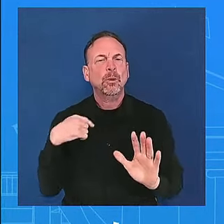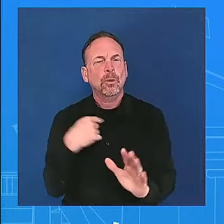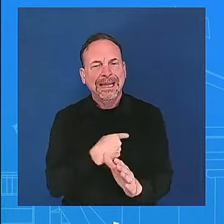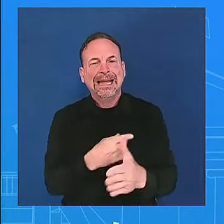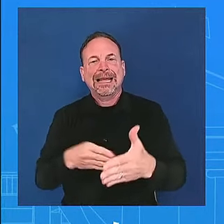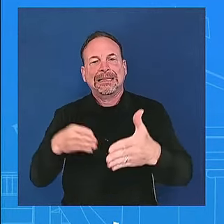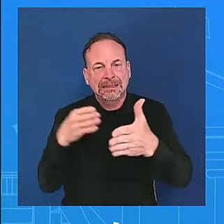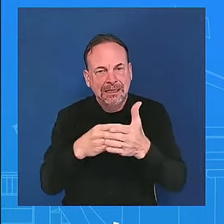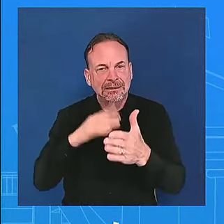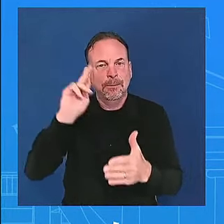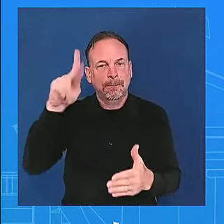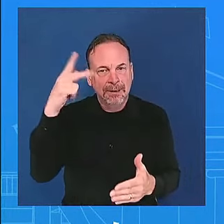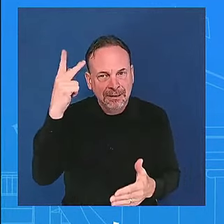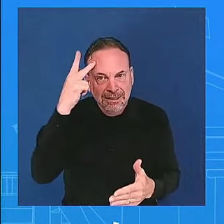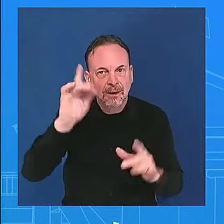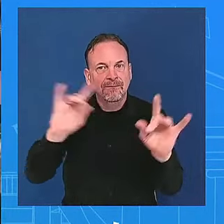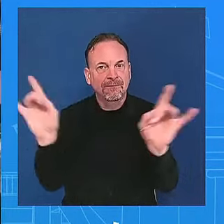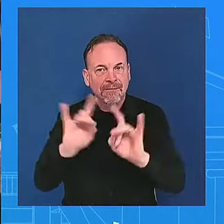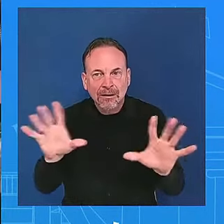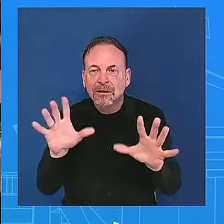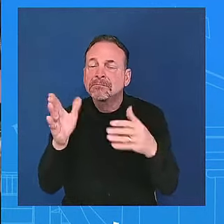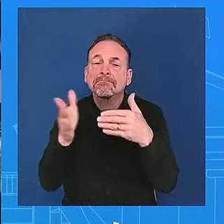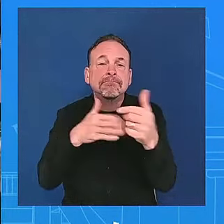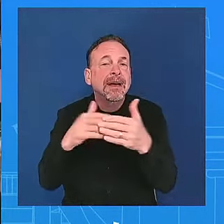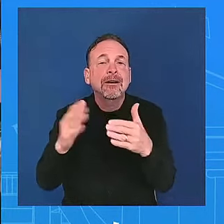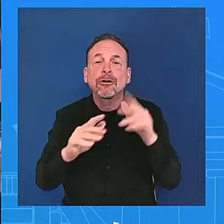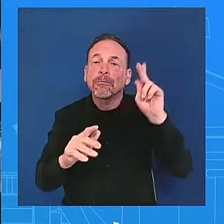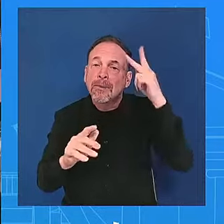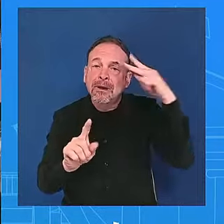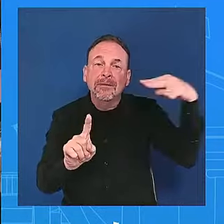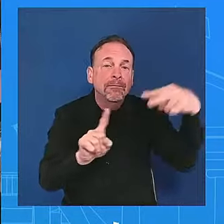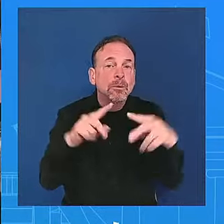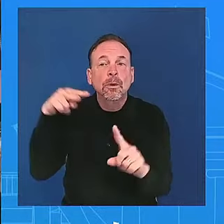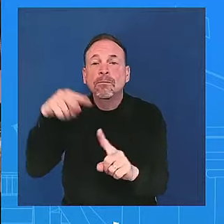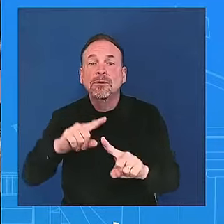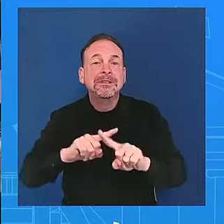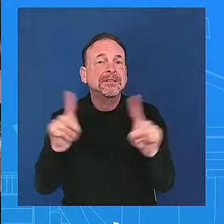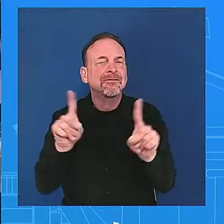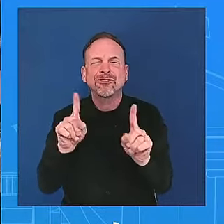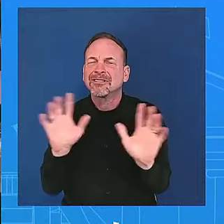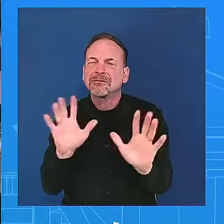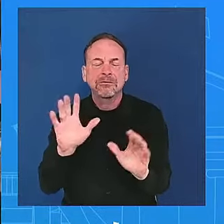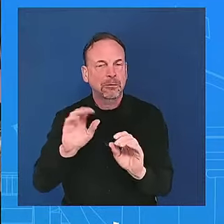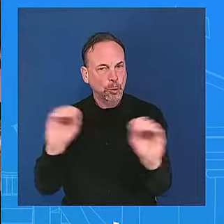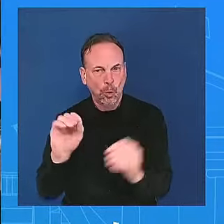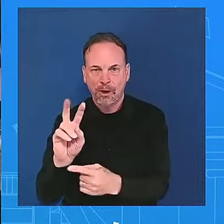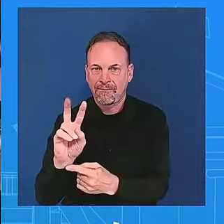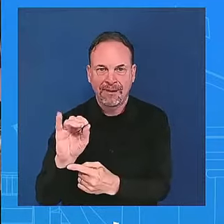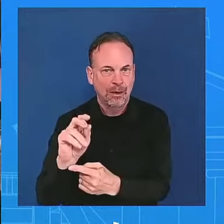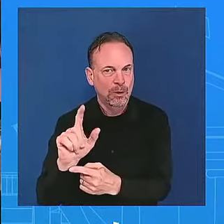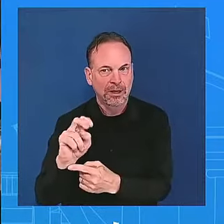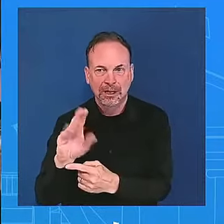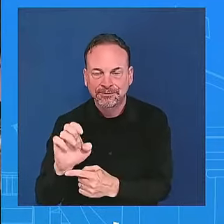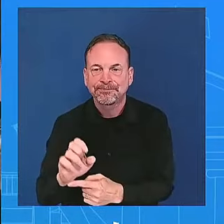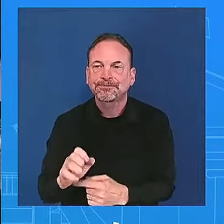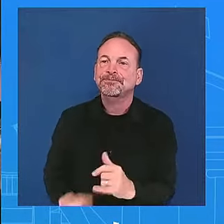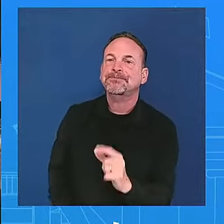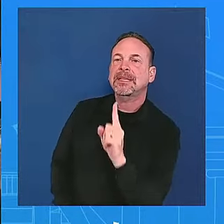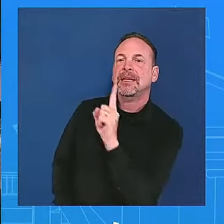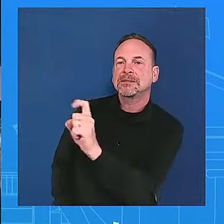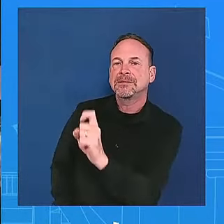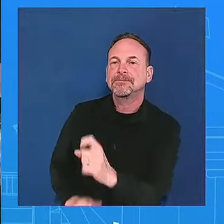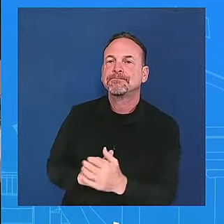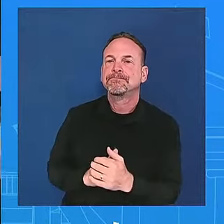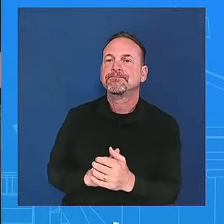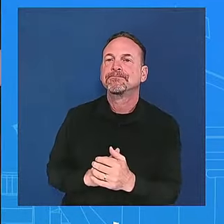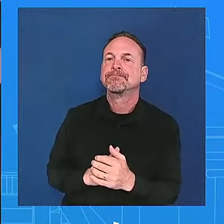regardless of our views he's had a little more than a week now to contemplate his change in status not being a candidate but being the sitting